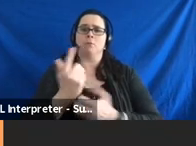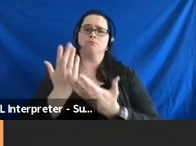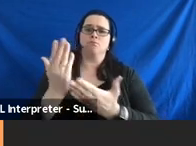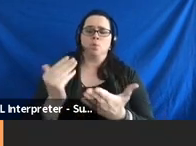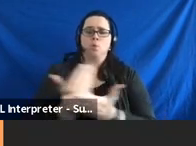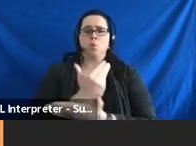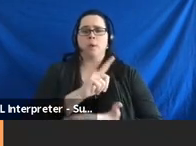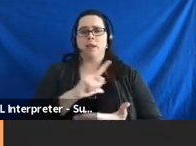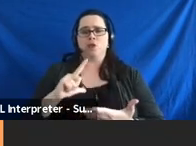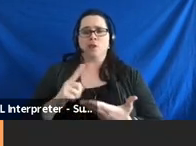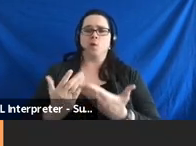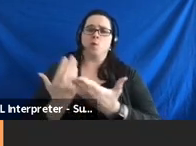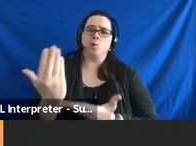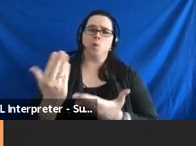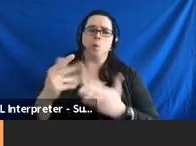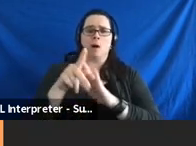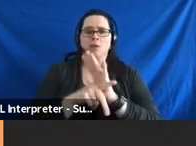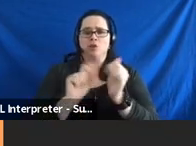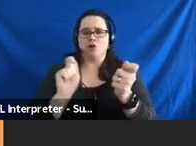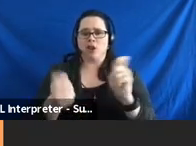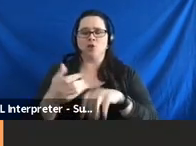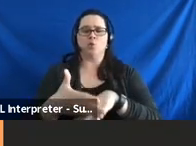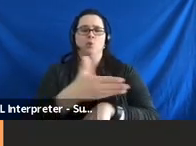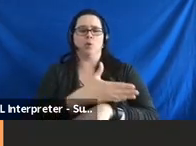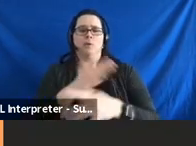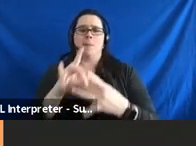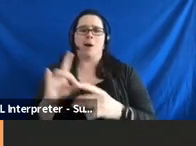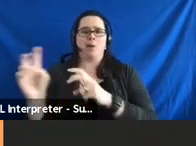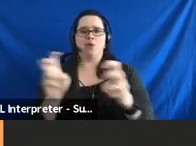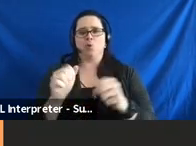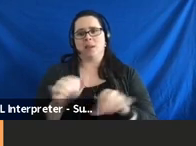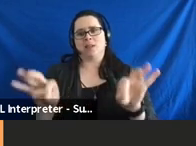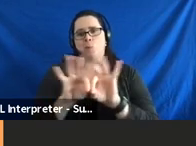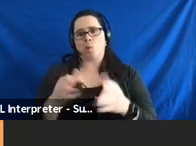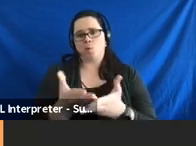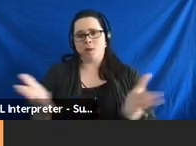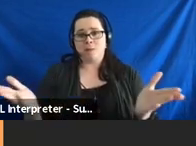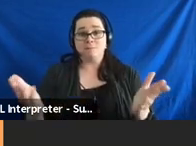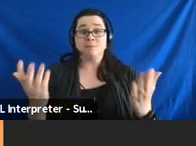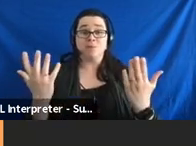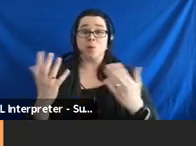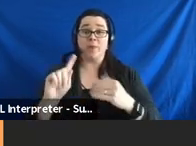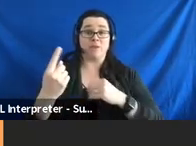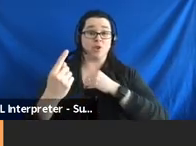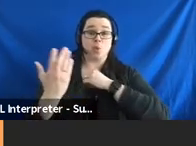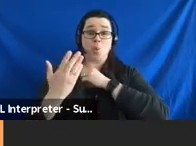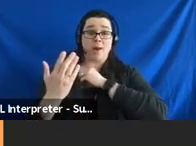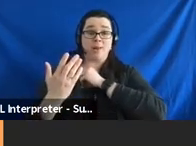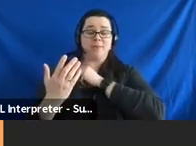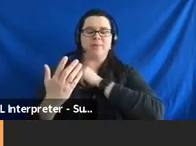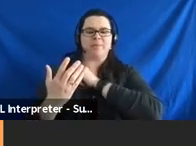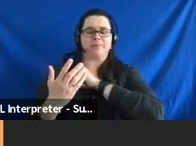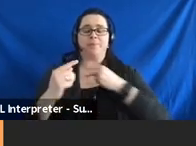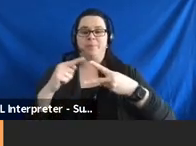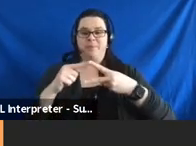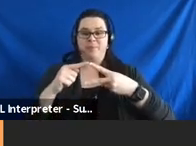legislation and or policy changes and improvements about an issue that's important to them. So, the first one is basically the the